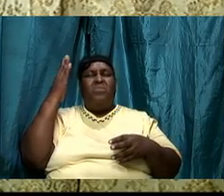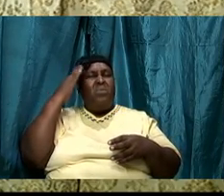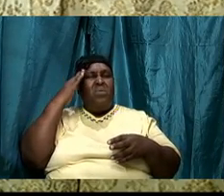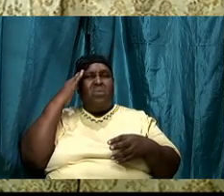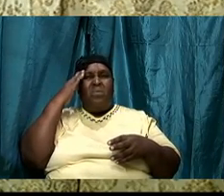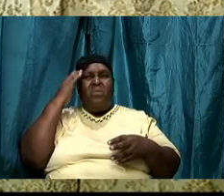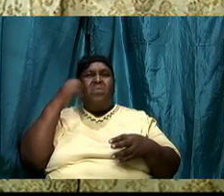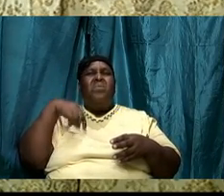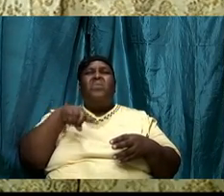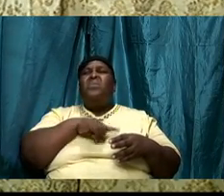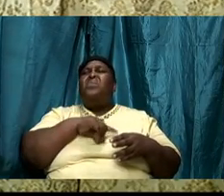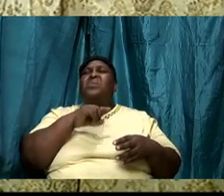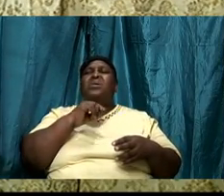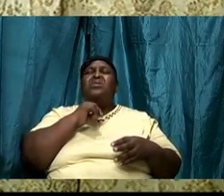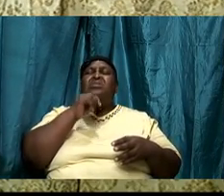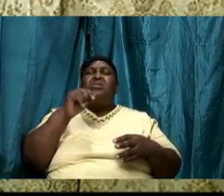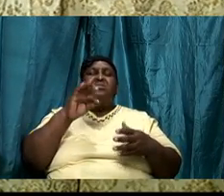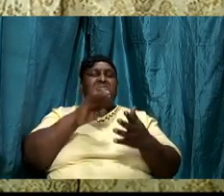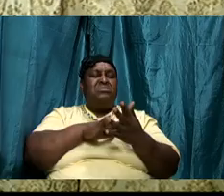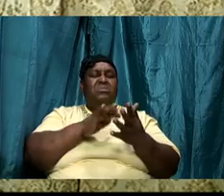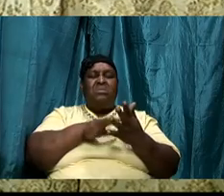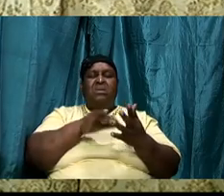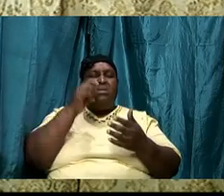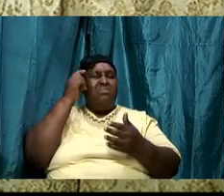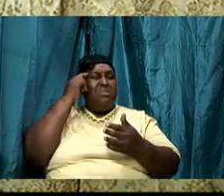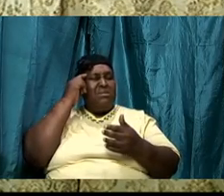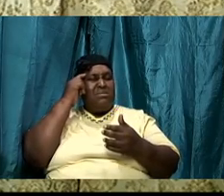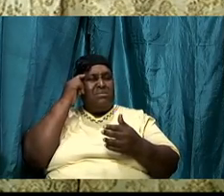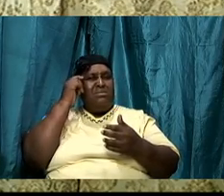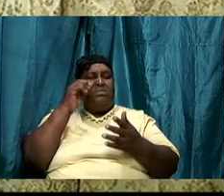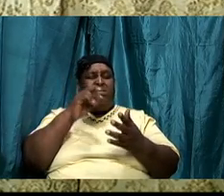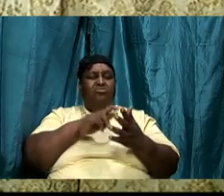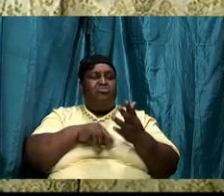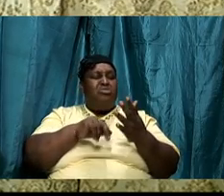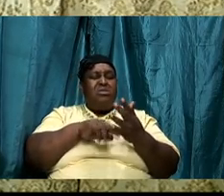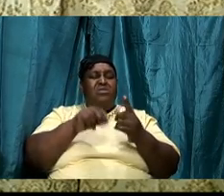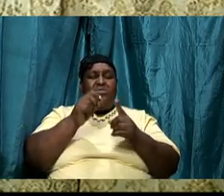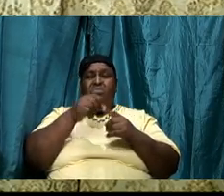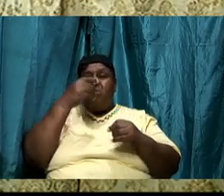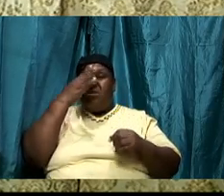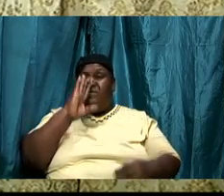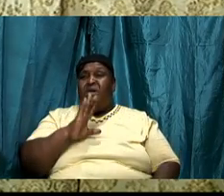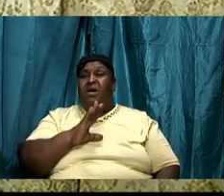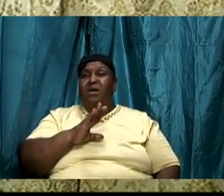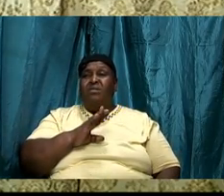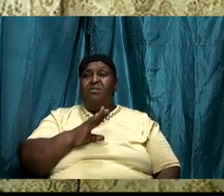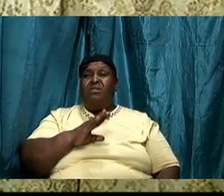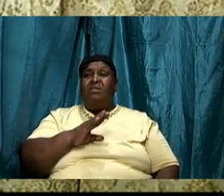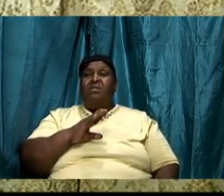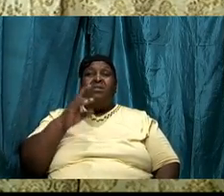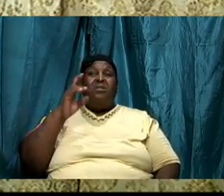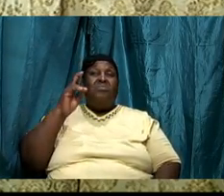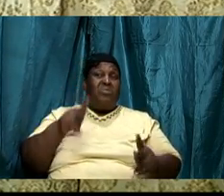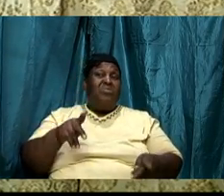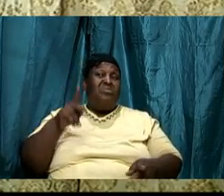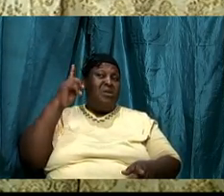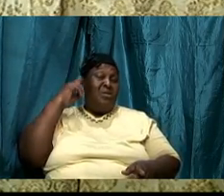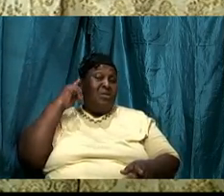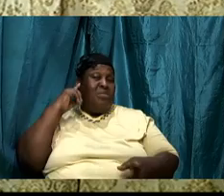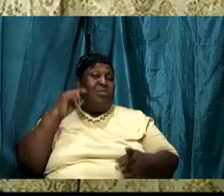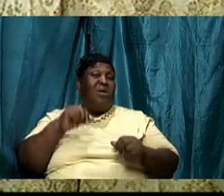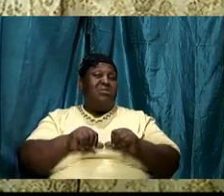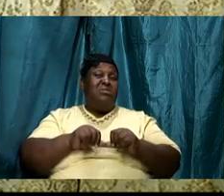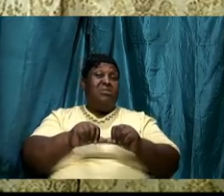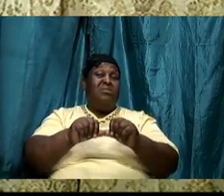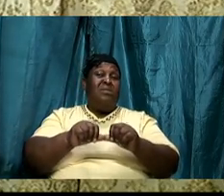careful the person that I heard saying that went on to say if you if